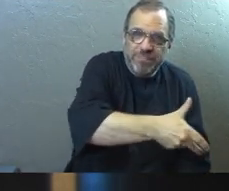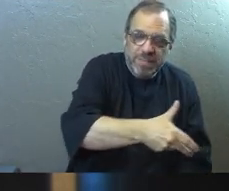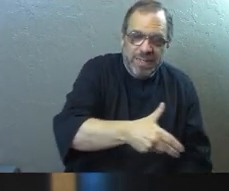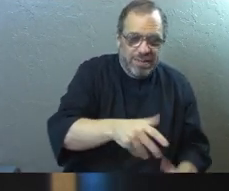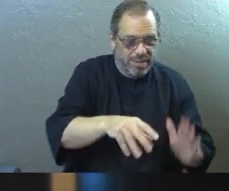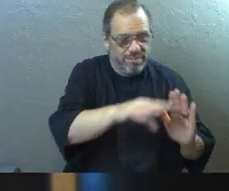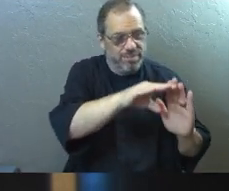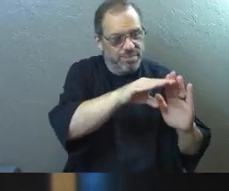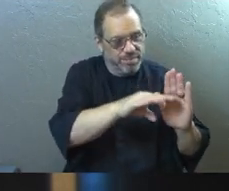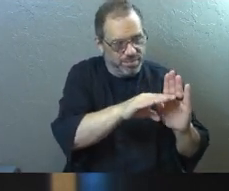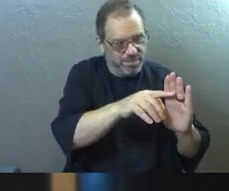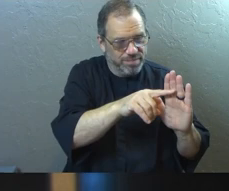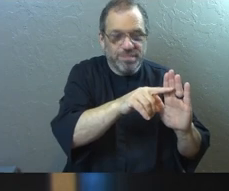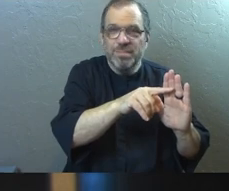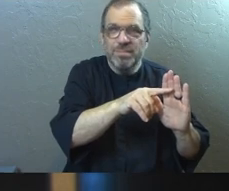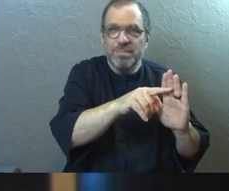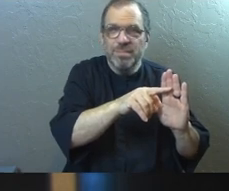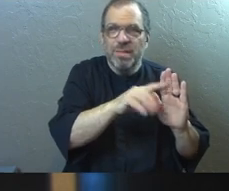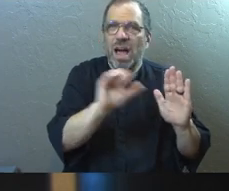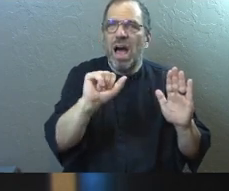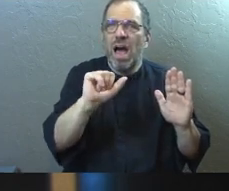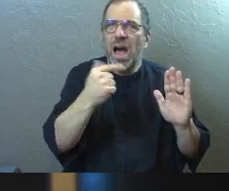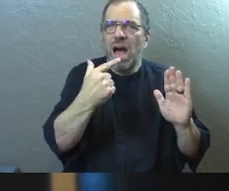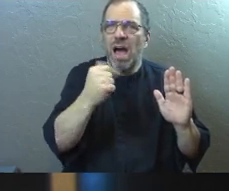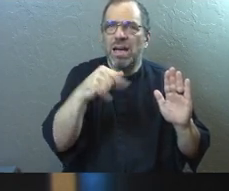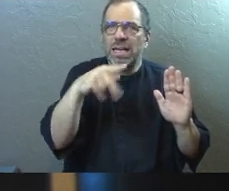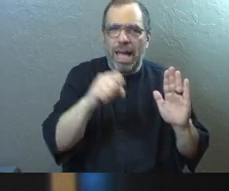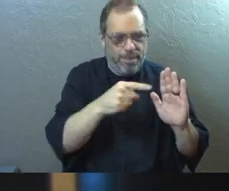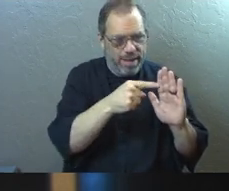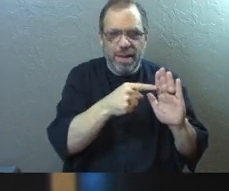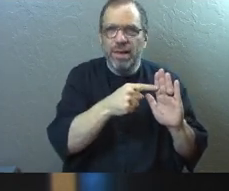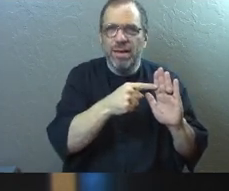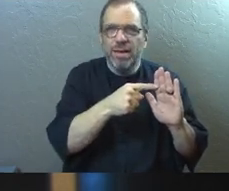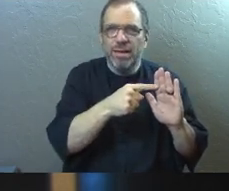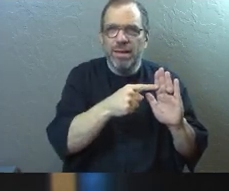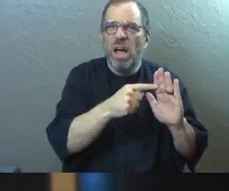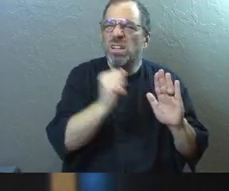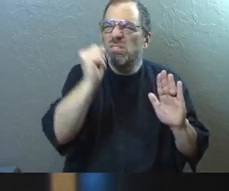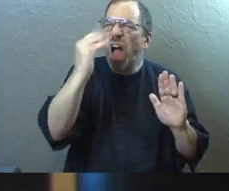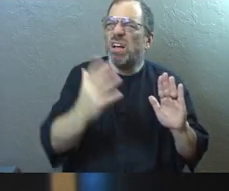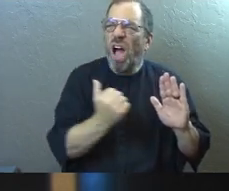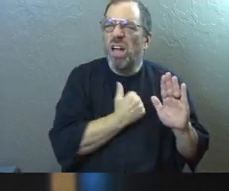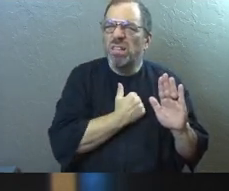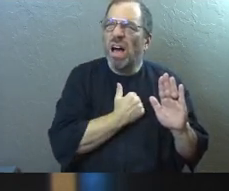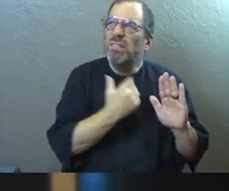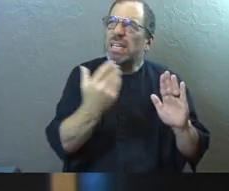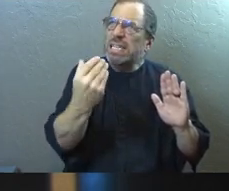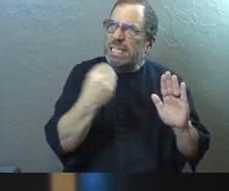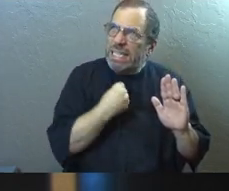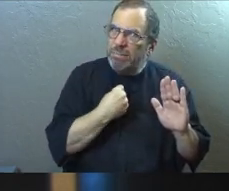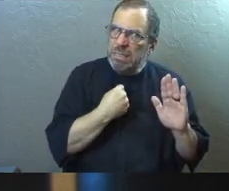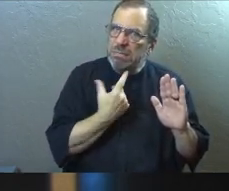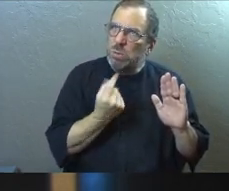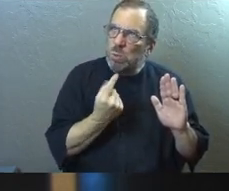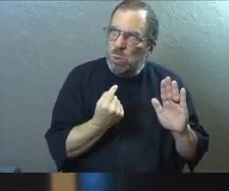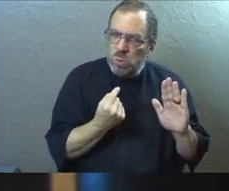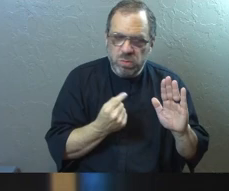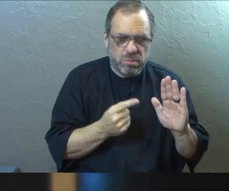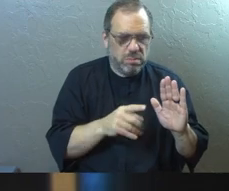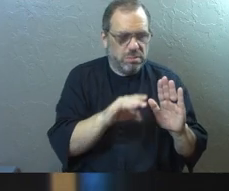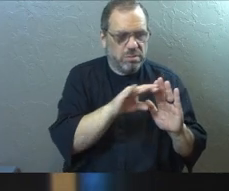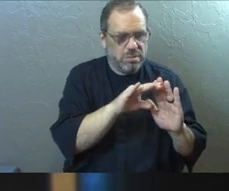next spot is, am I supposed to agape this person? If so, how? Give me a practical step to take.